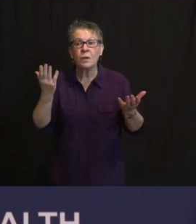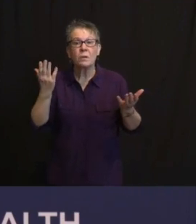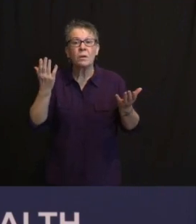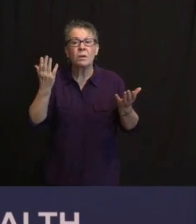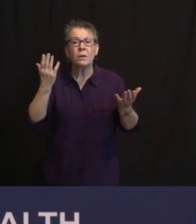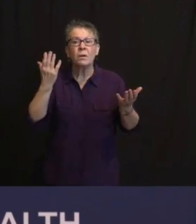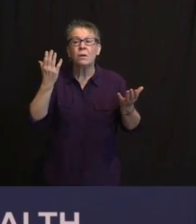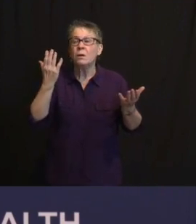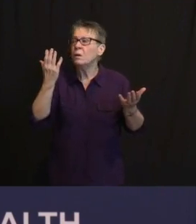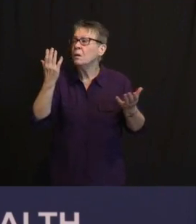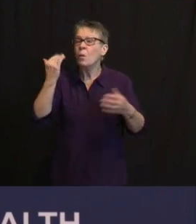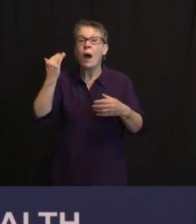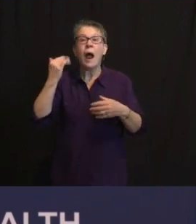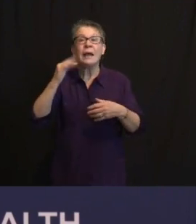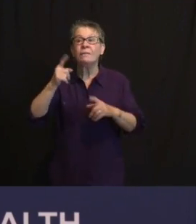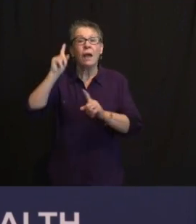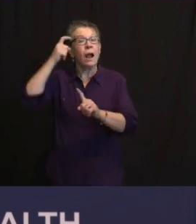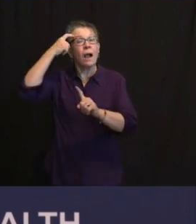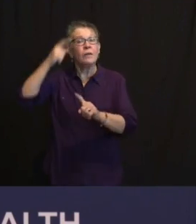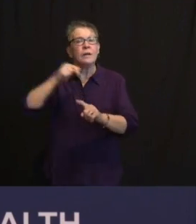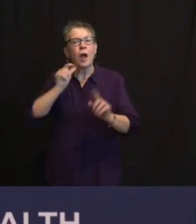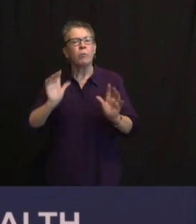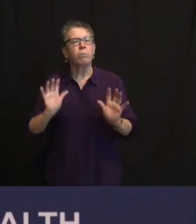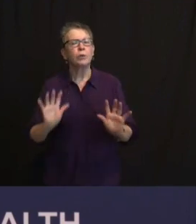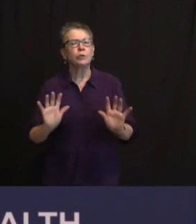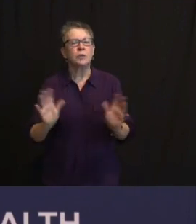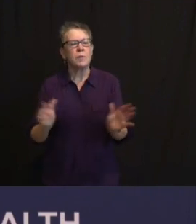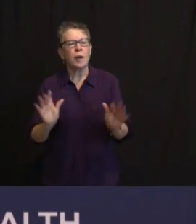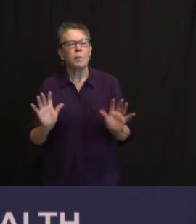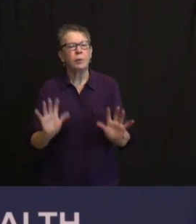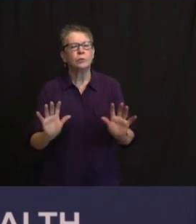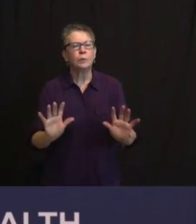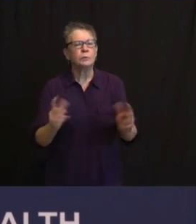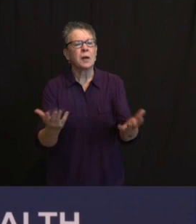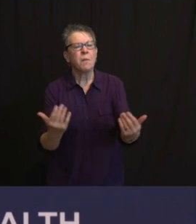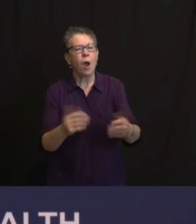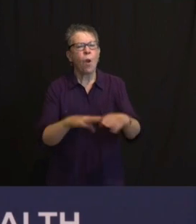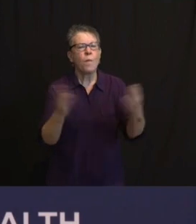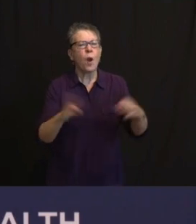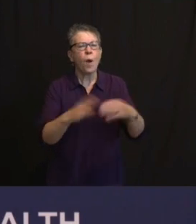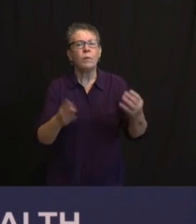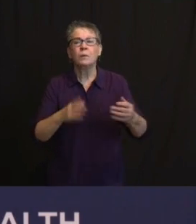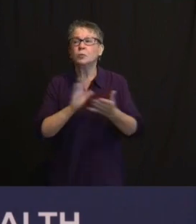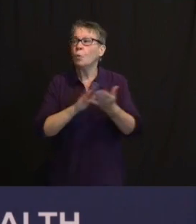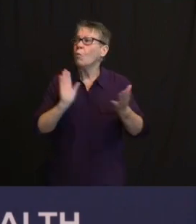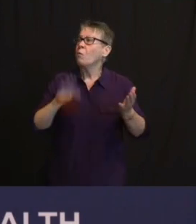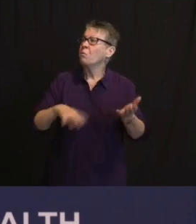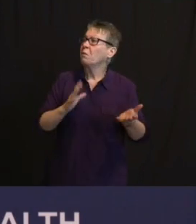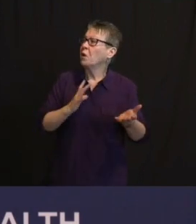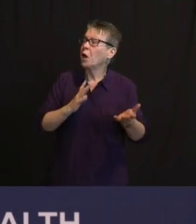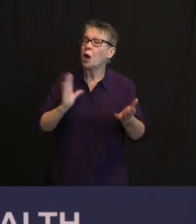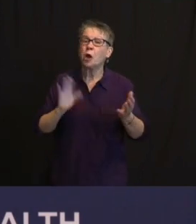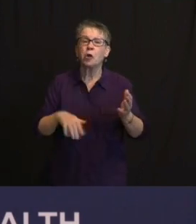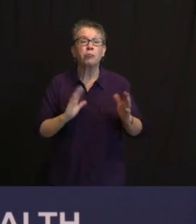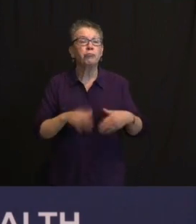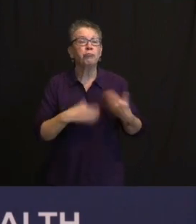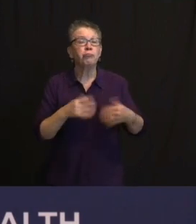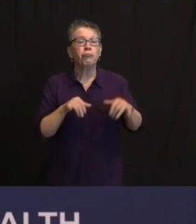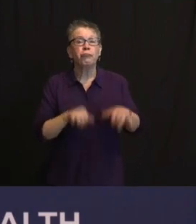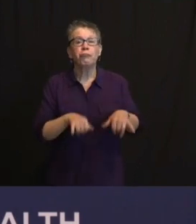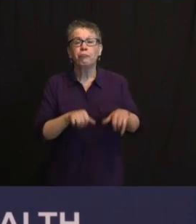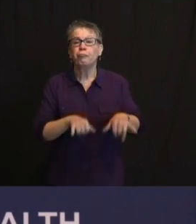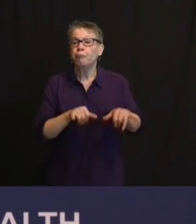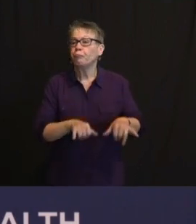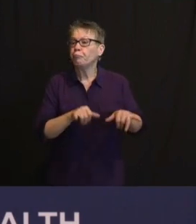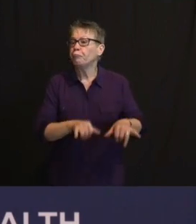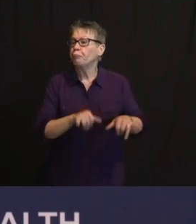NJEA ANNOUNCEMENT CALLING FOR HIGHER ED TEACHERS AND SUPPORT STAFF TO ALSO BE INCLUDED IN THE NEW GROUPS